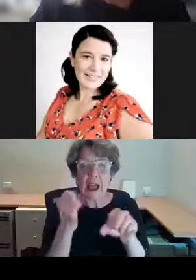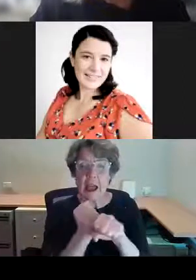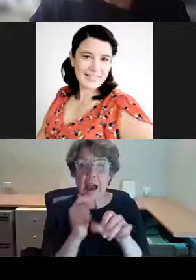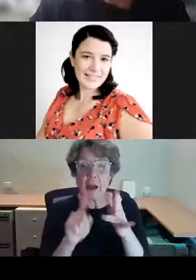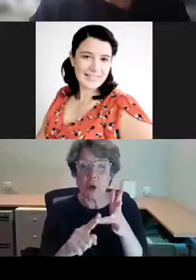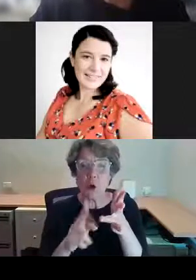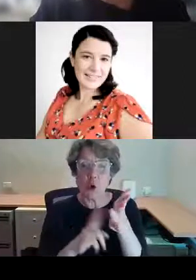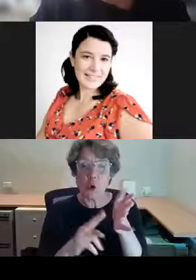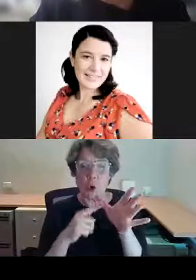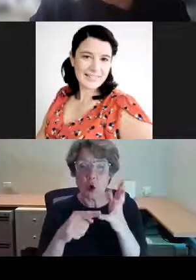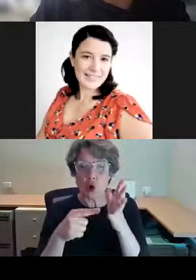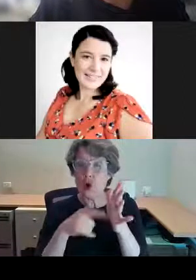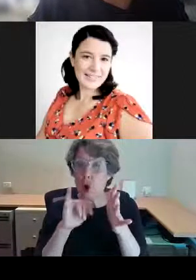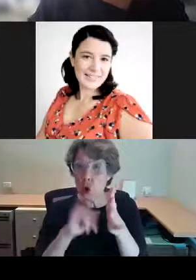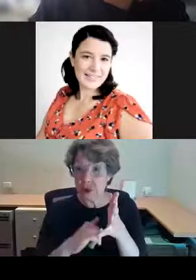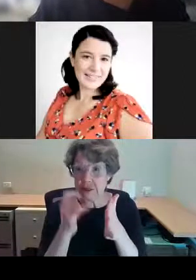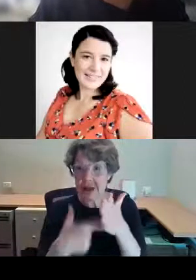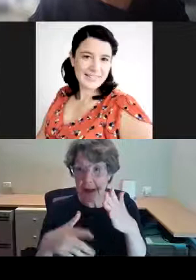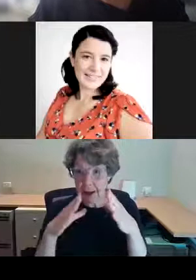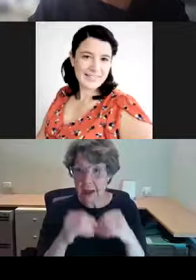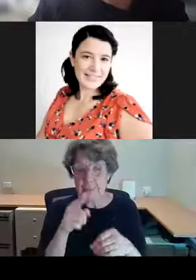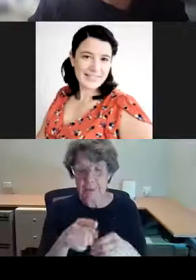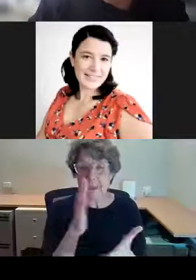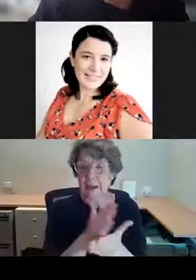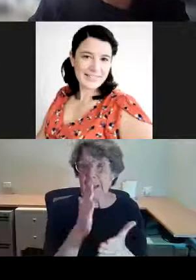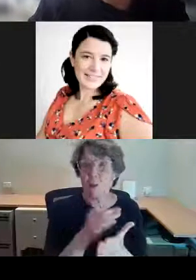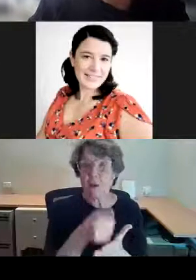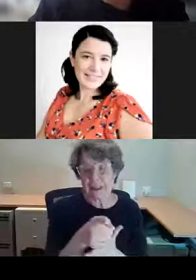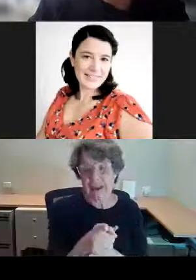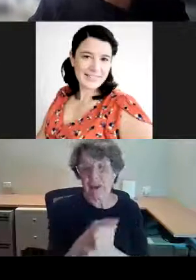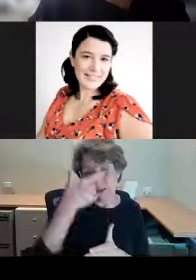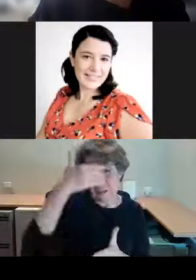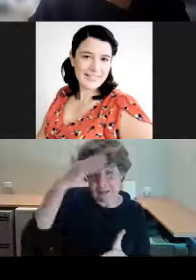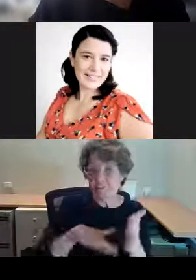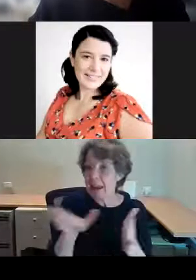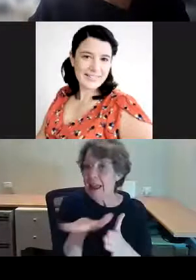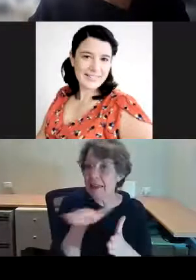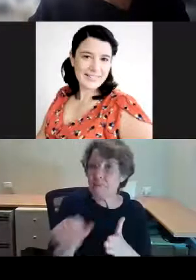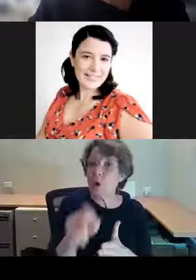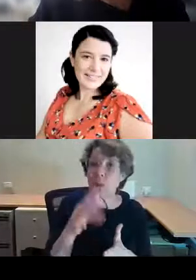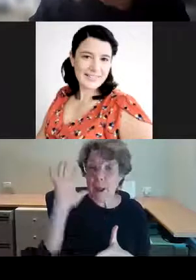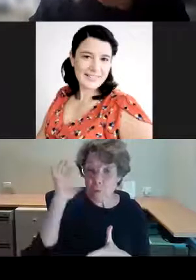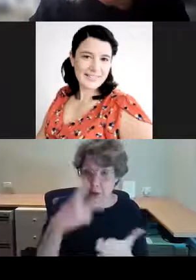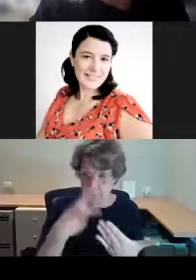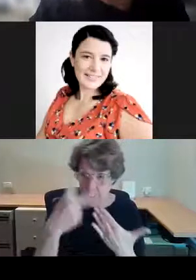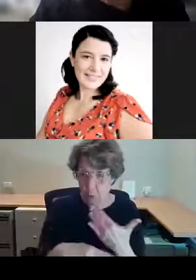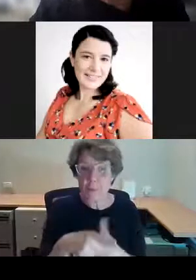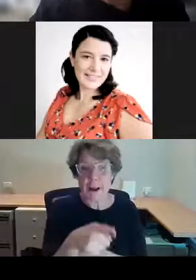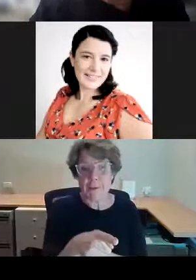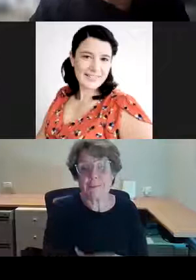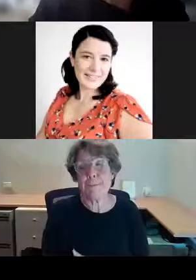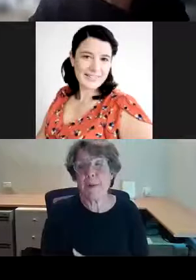McIntyre was the artist expert on that radio program, and he judged for many